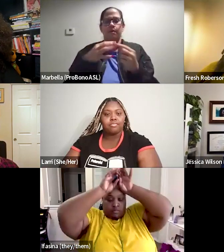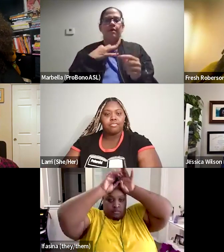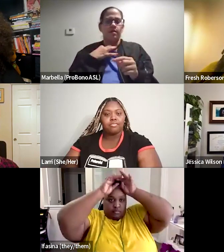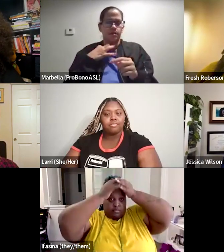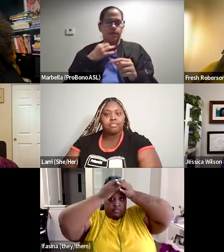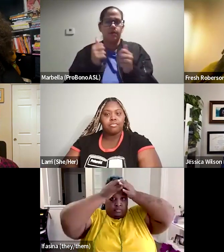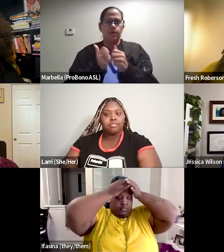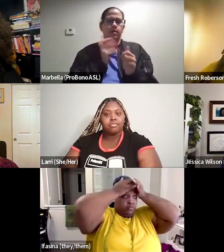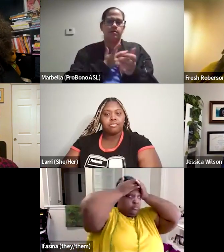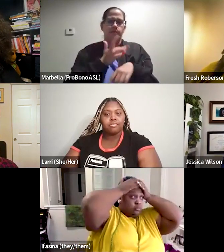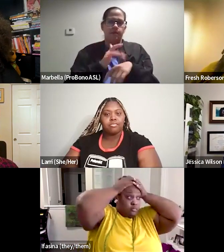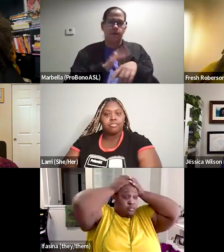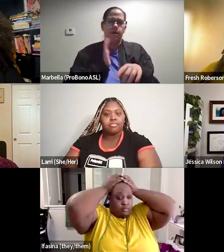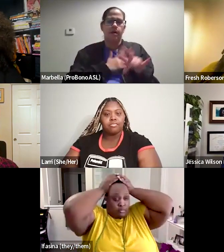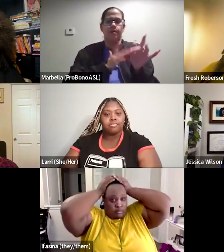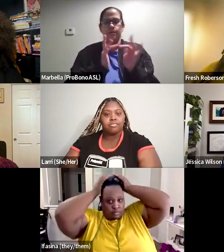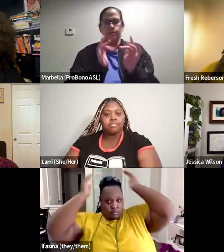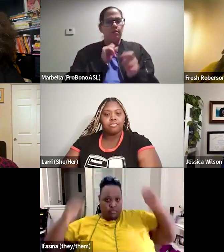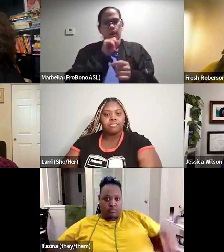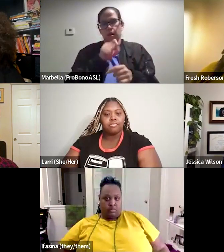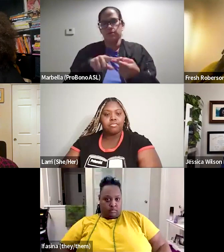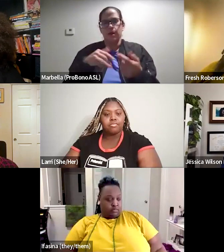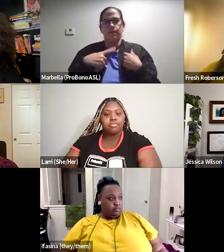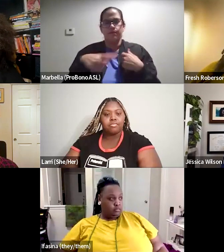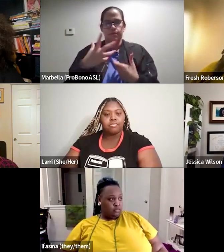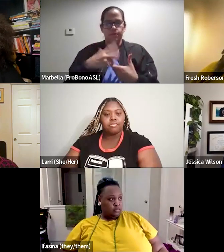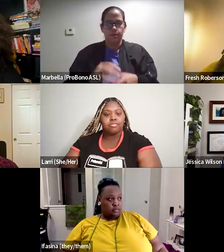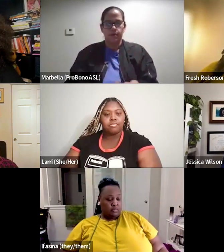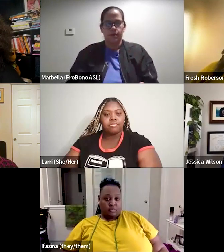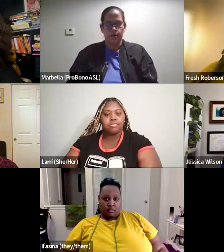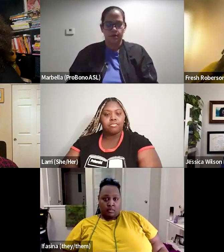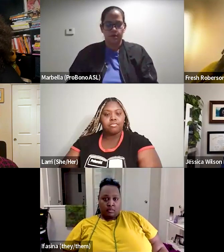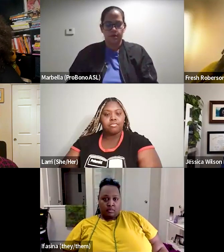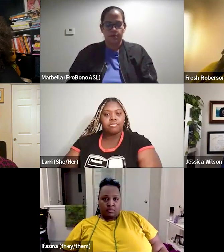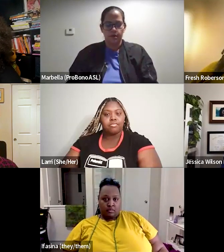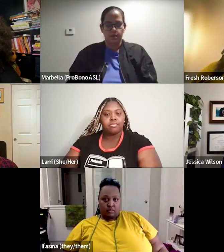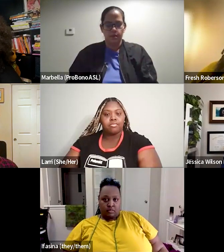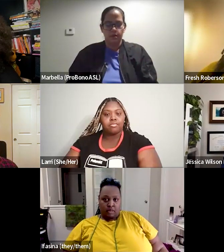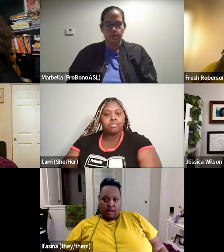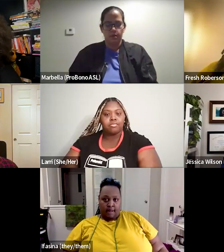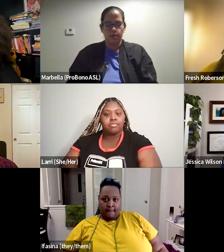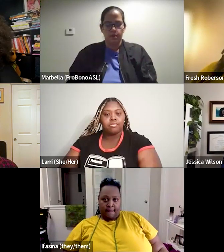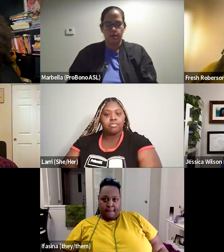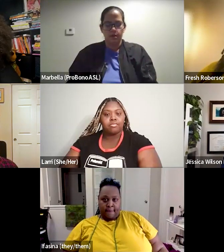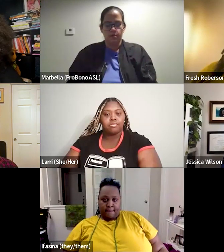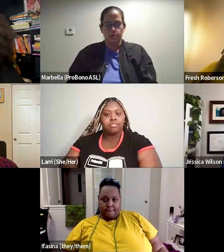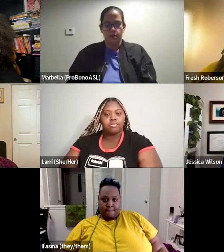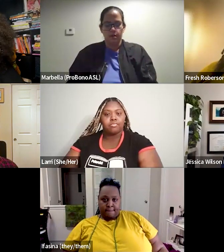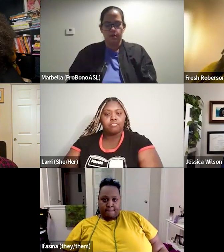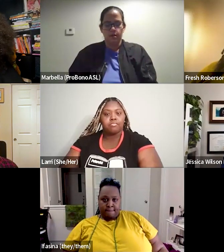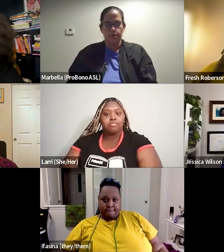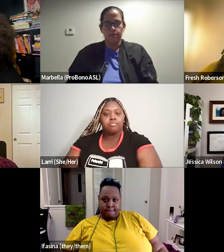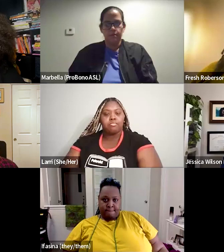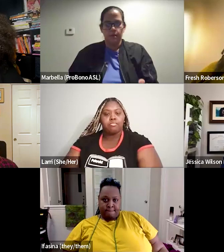with us available on our website. We'd love to have you participating. I'd like to acknowledge today our interpreters from Pro